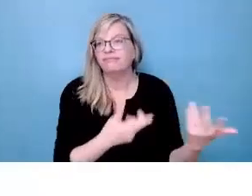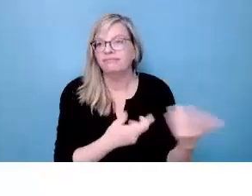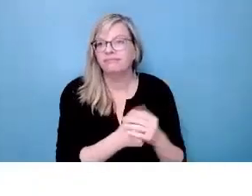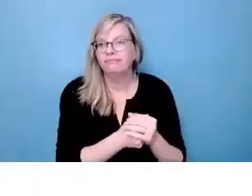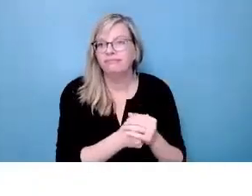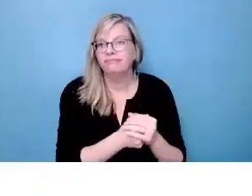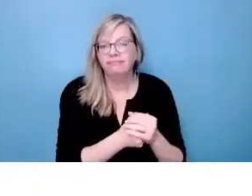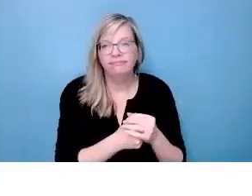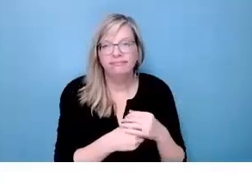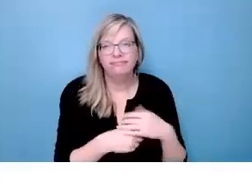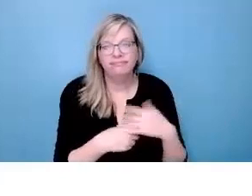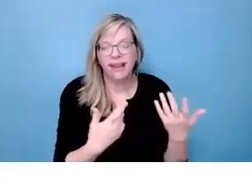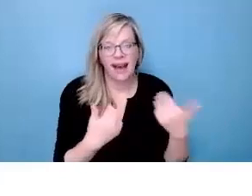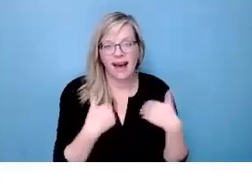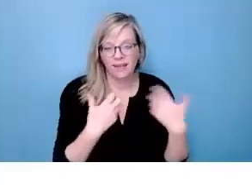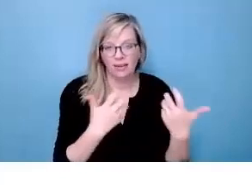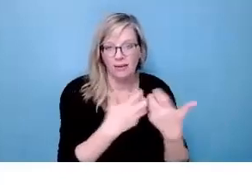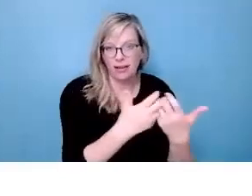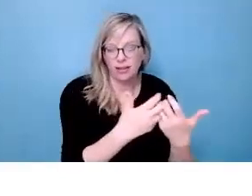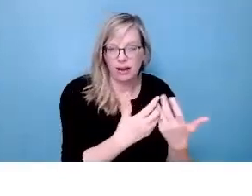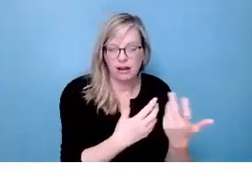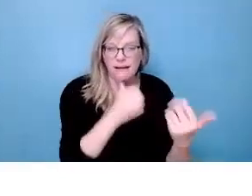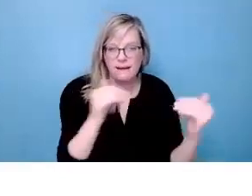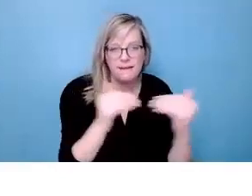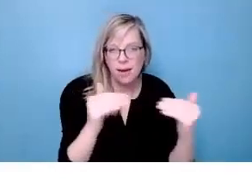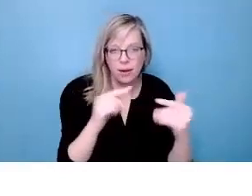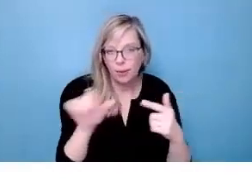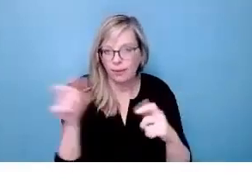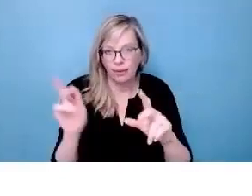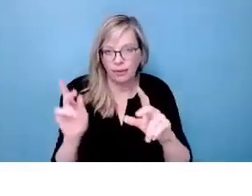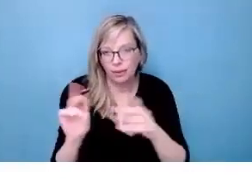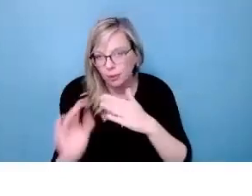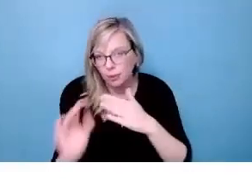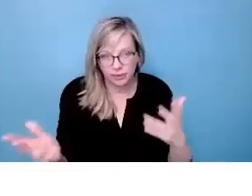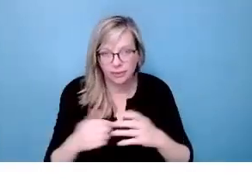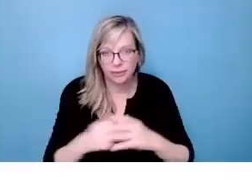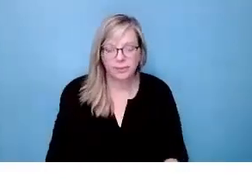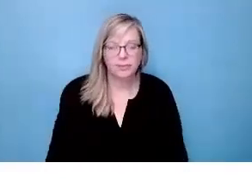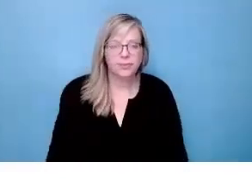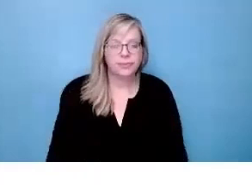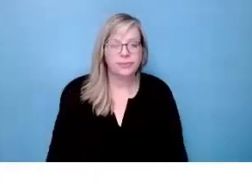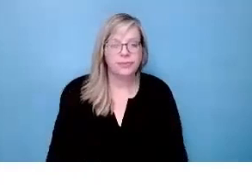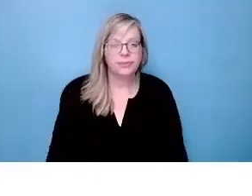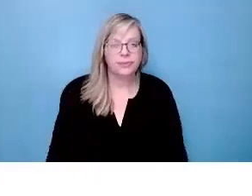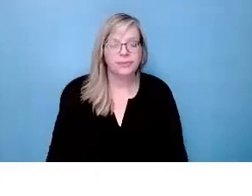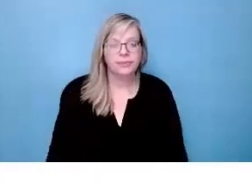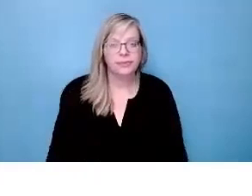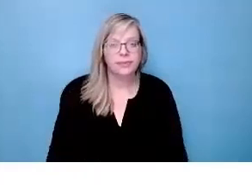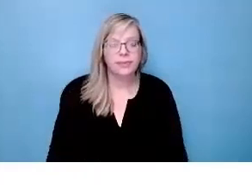getting accommodations that put them at an advantage over other students.